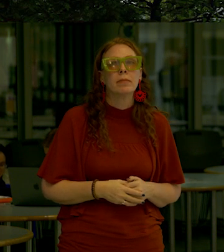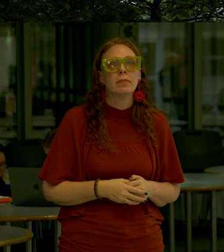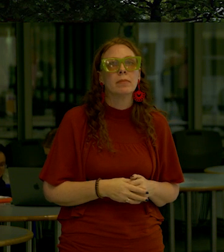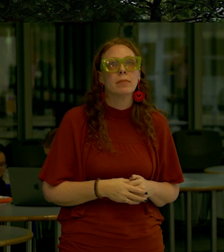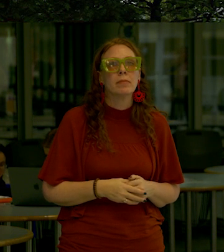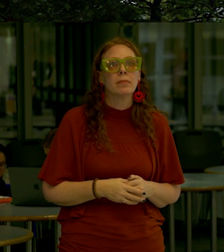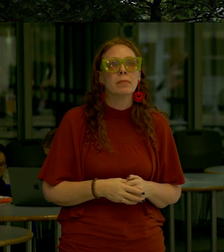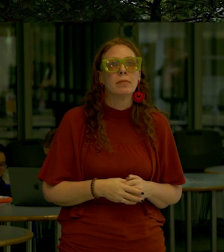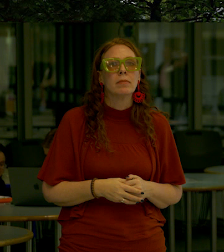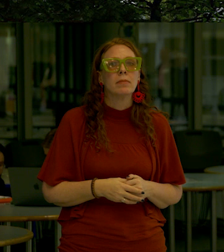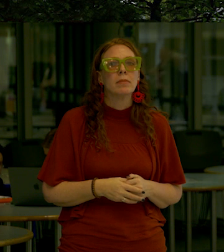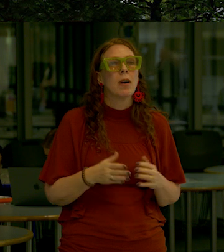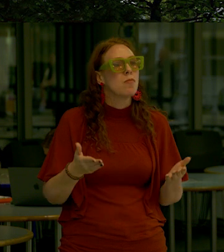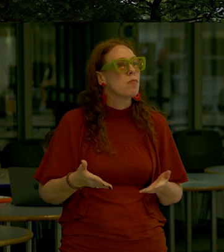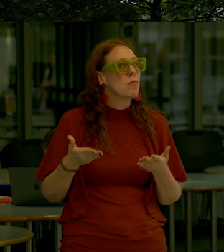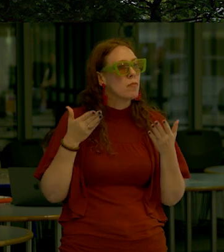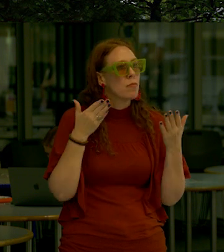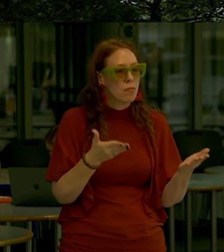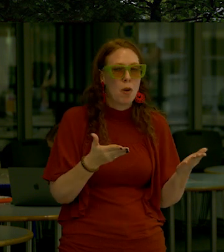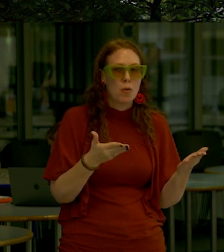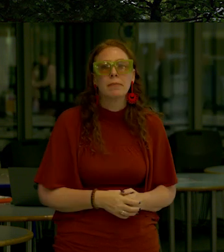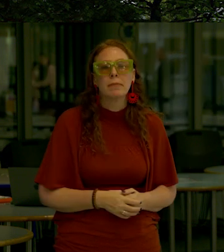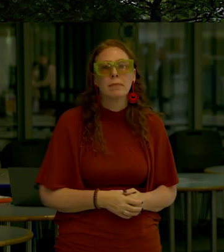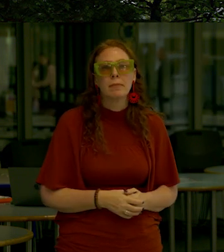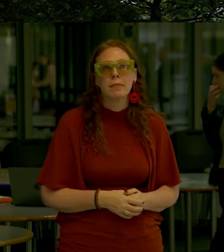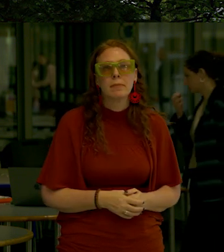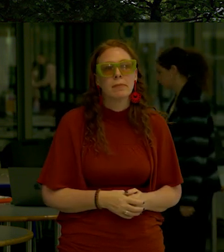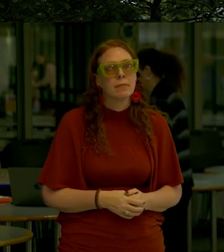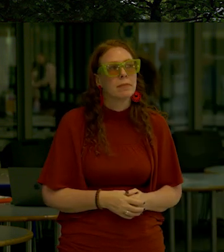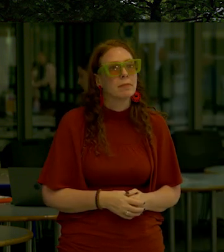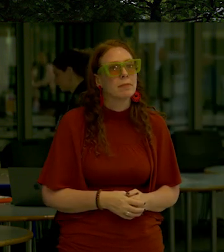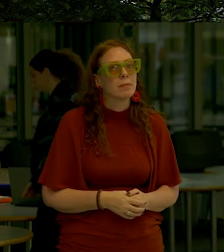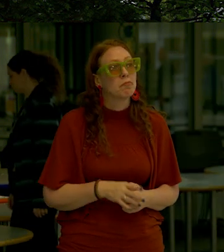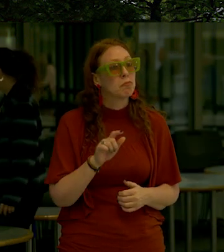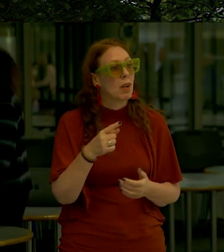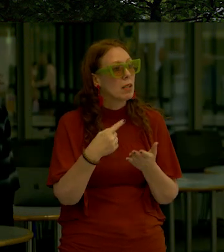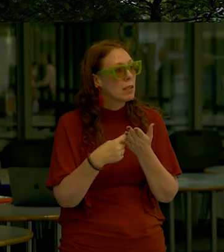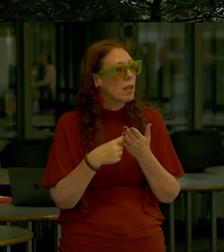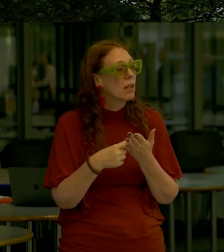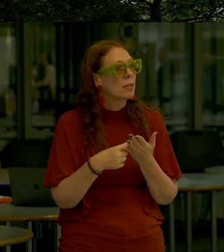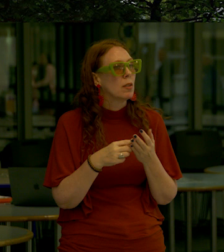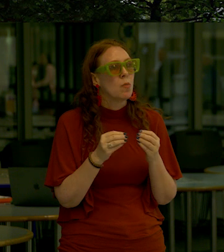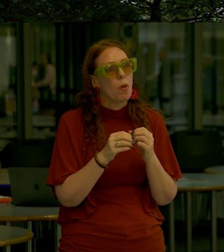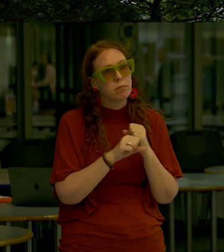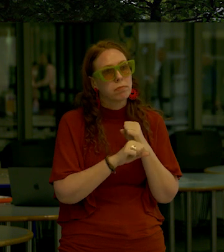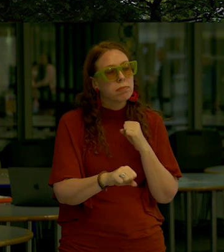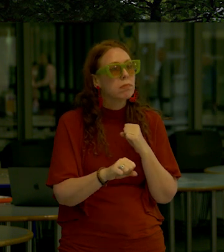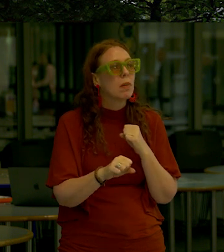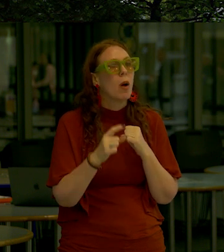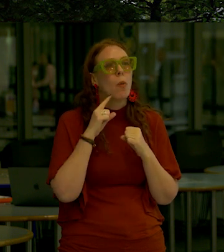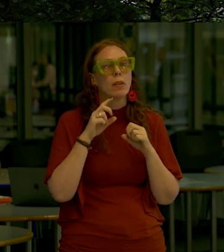and this is the proposed image on the corner and you can discuss this at length more with